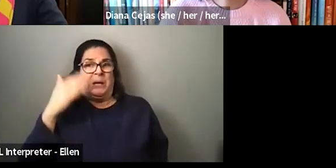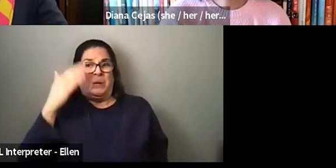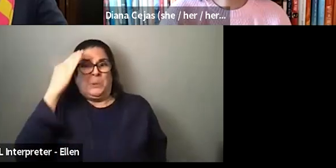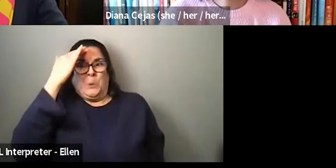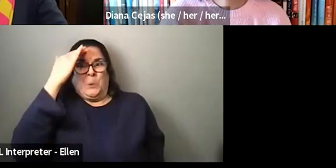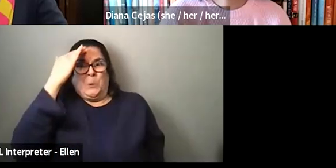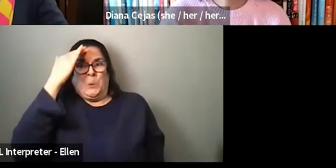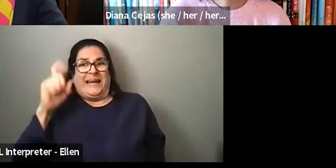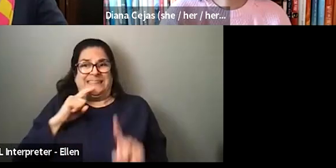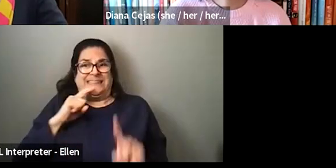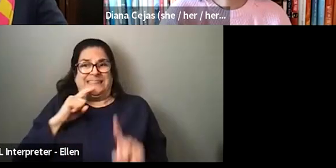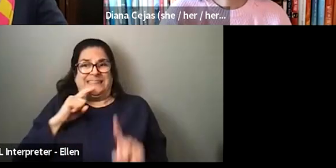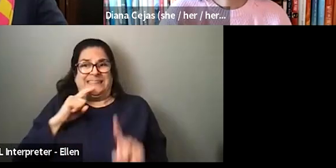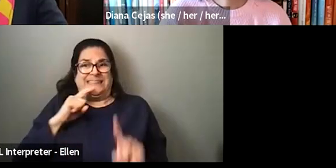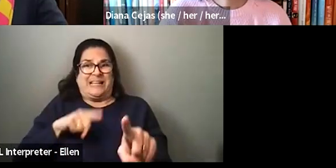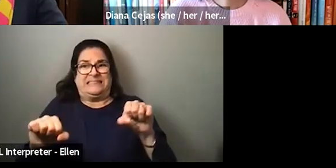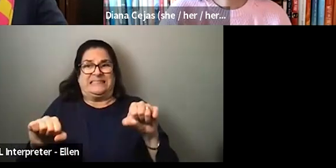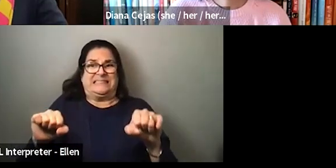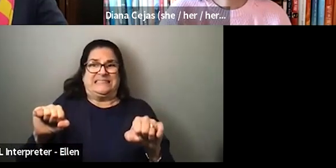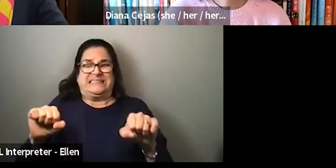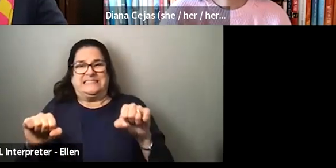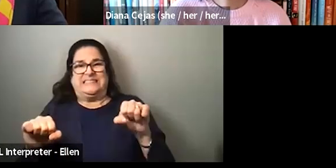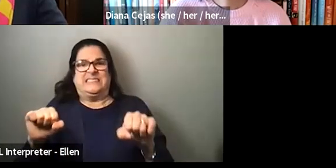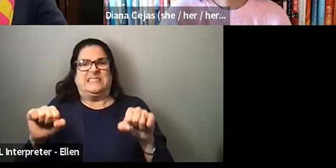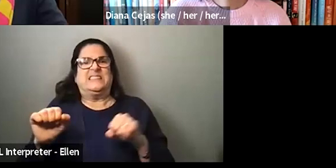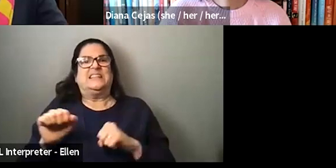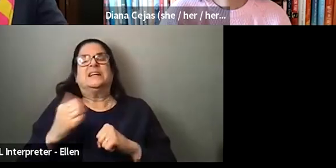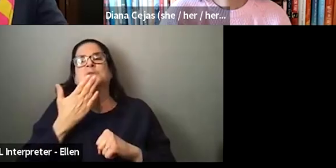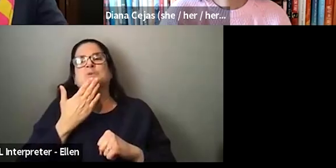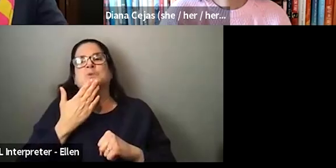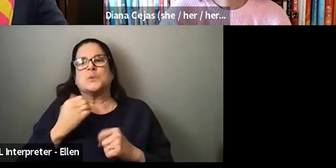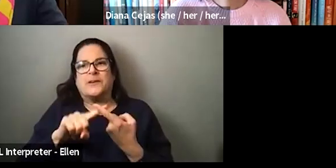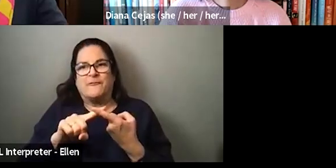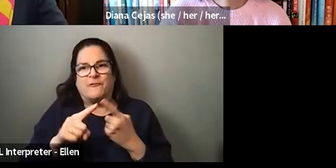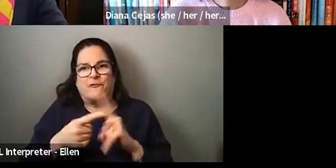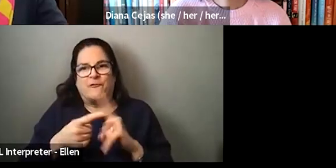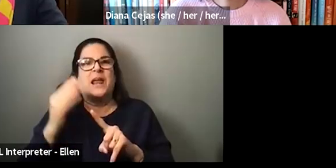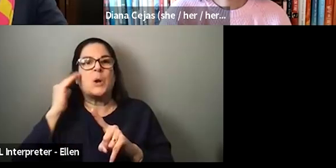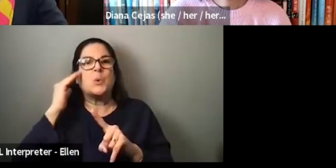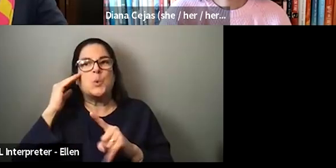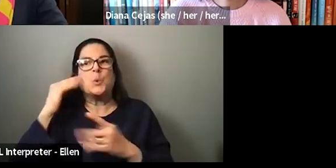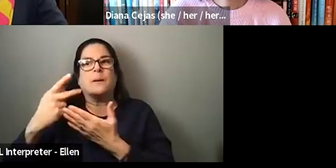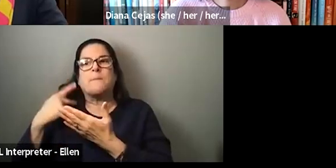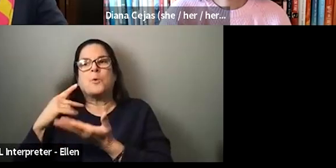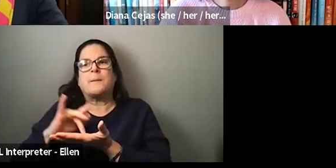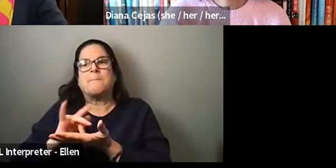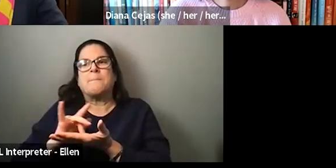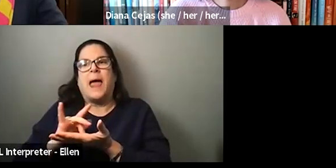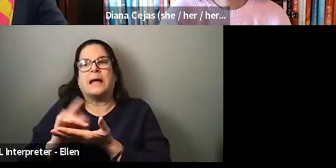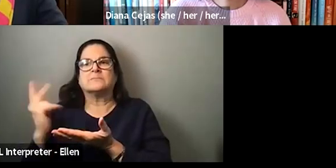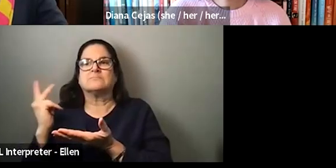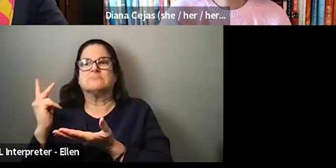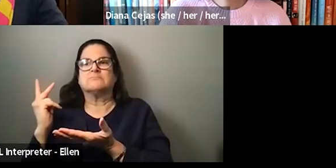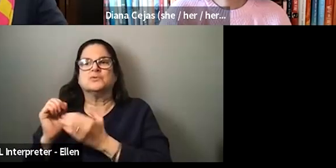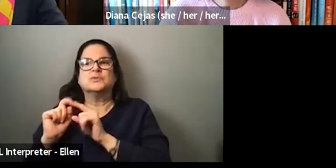was. They had a colleague, a sweet friend who I had known as a pre-med at the same institution. And then we were in medical school together.